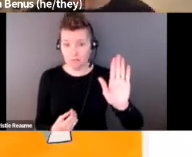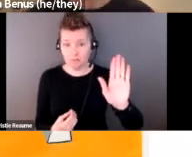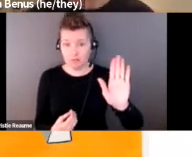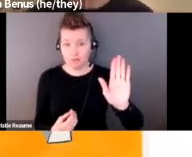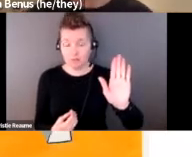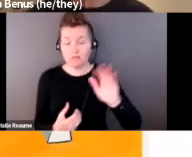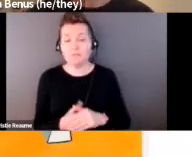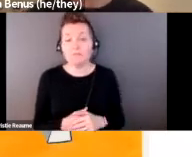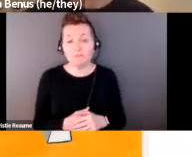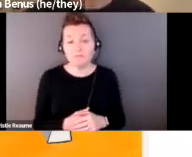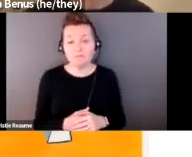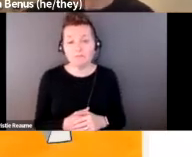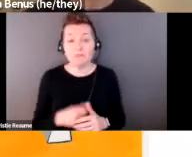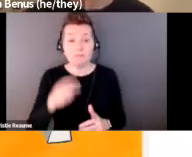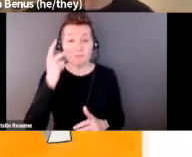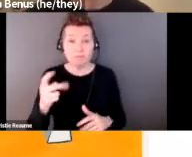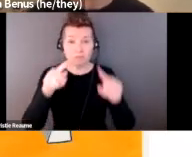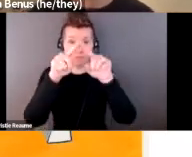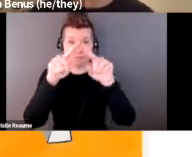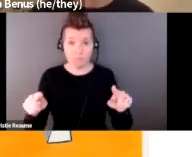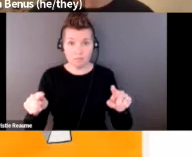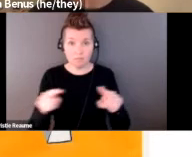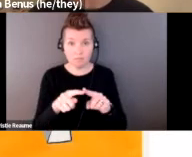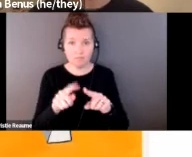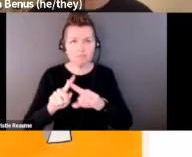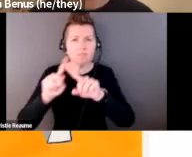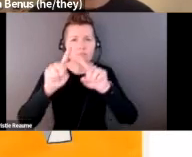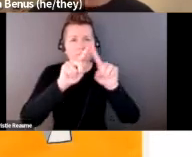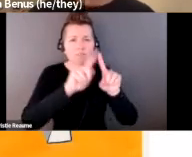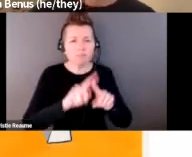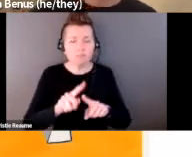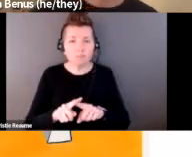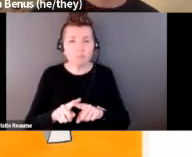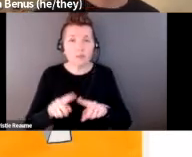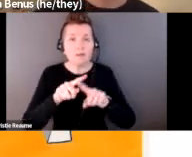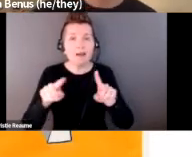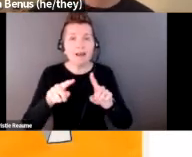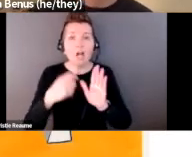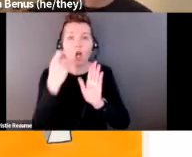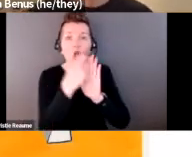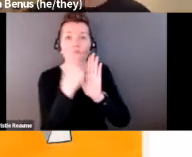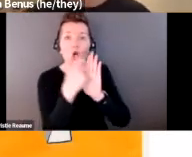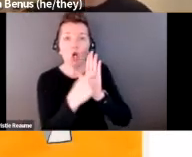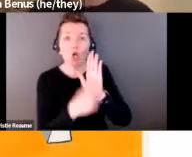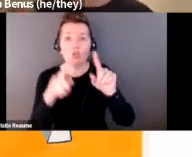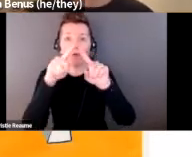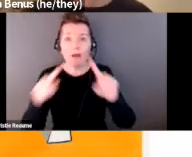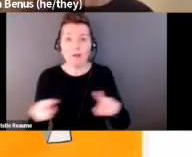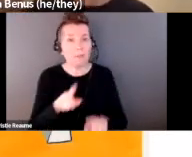a bunch of different triangles throughout, none of them are filled in, and there are some